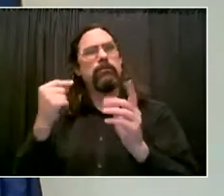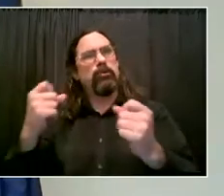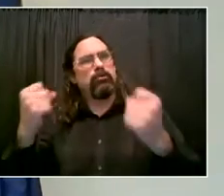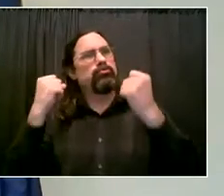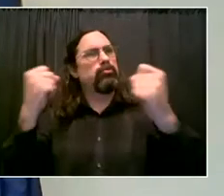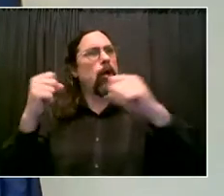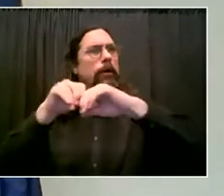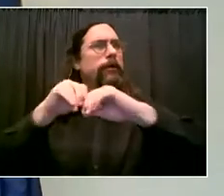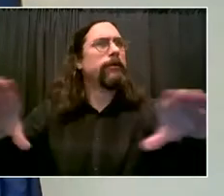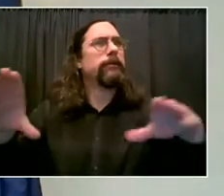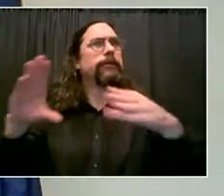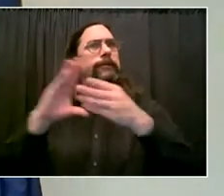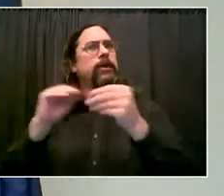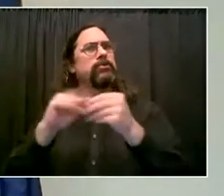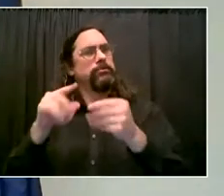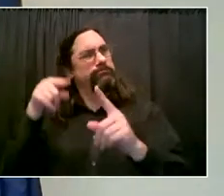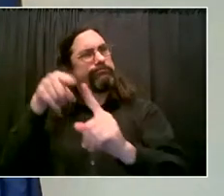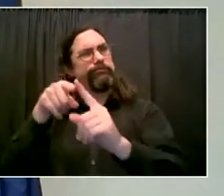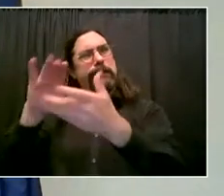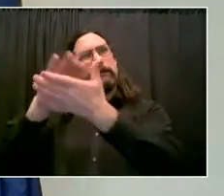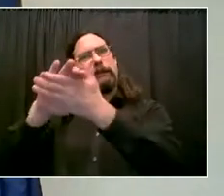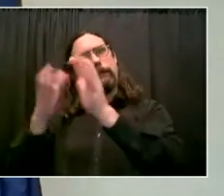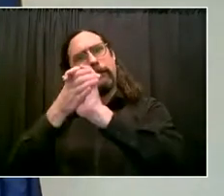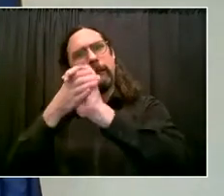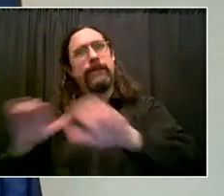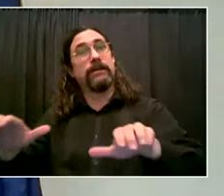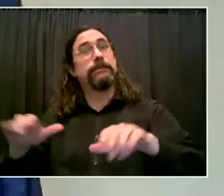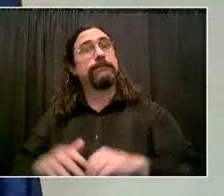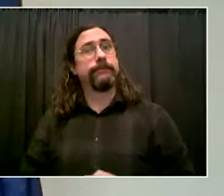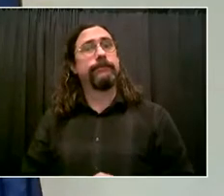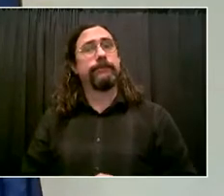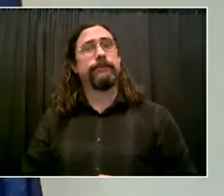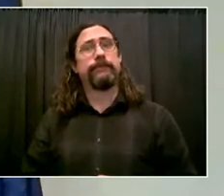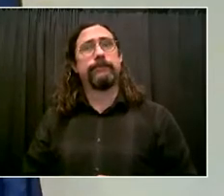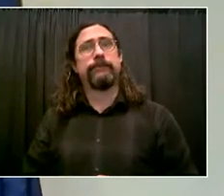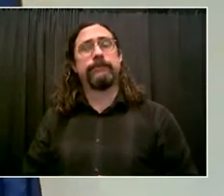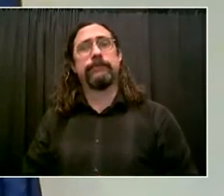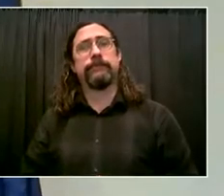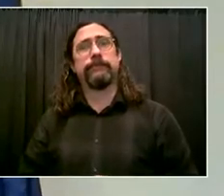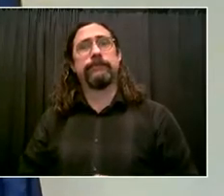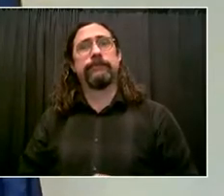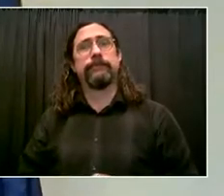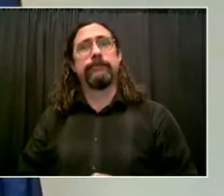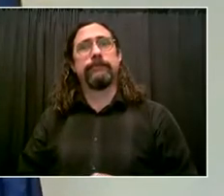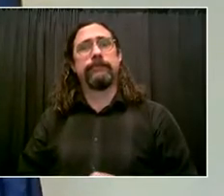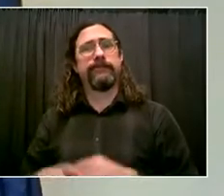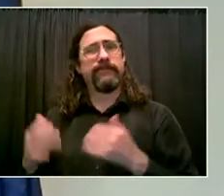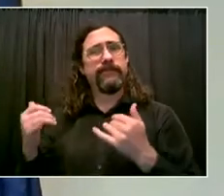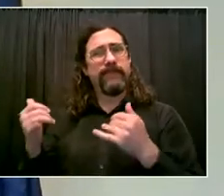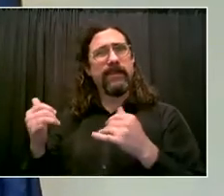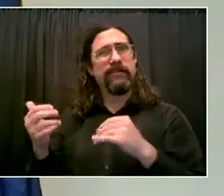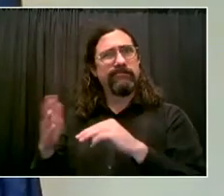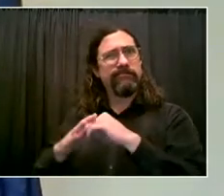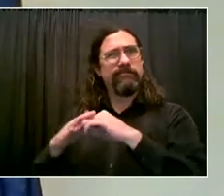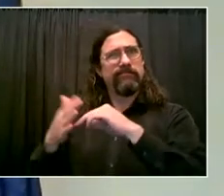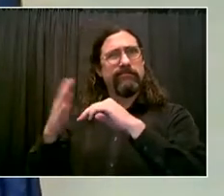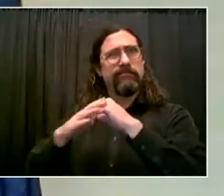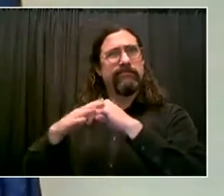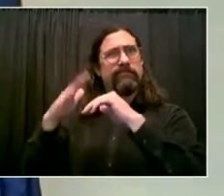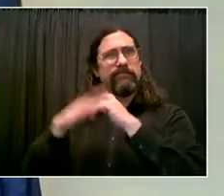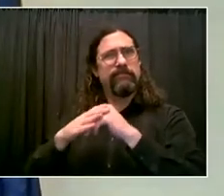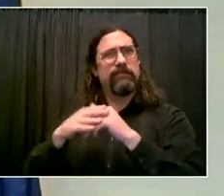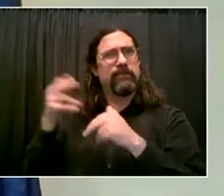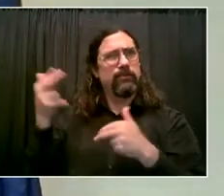of experienced ADAs that are treating shootings like homicides. That's how serious it is now because some of them